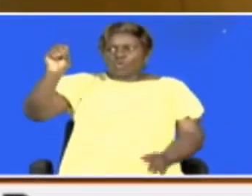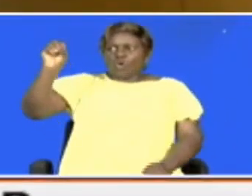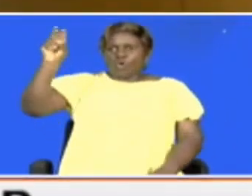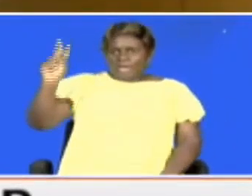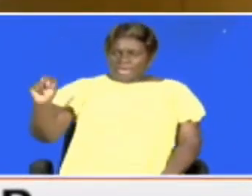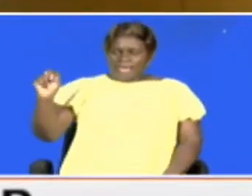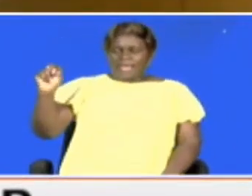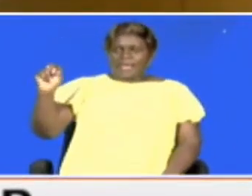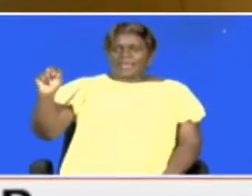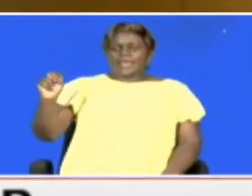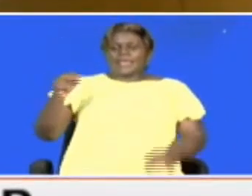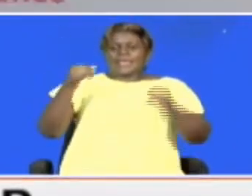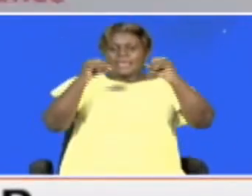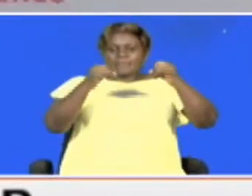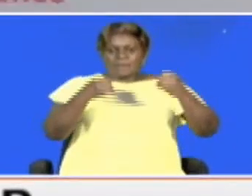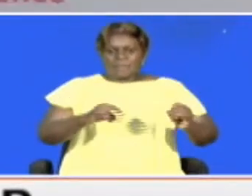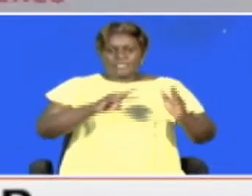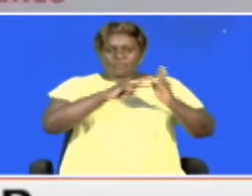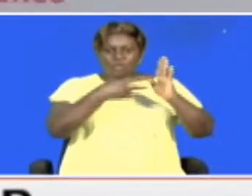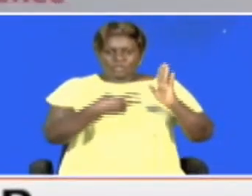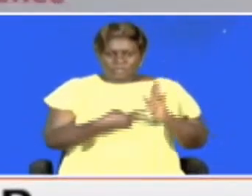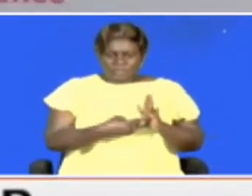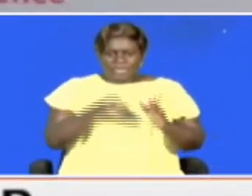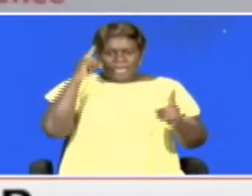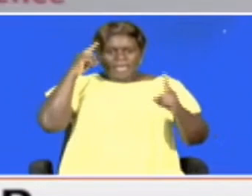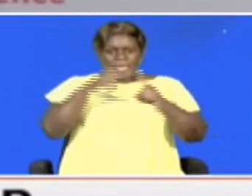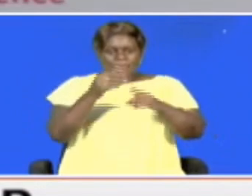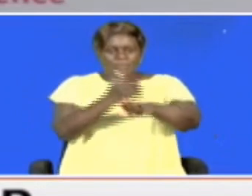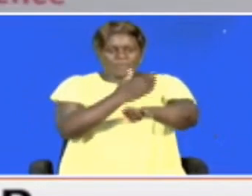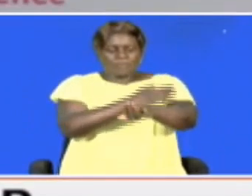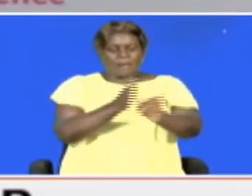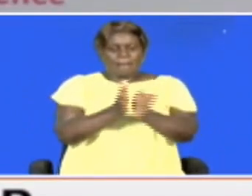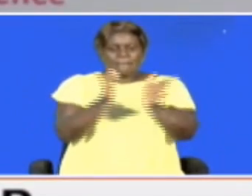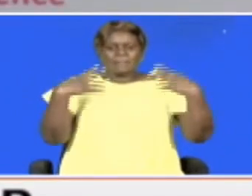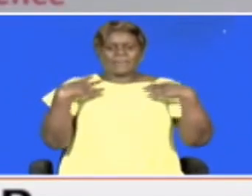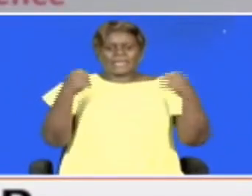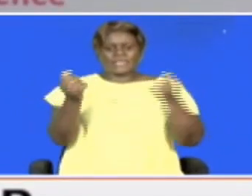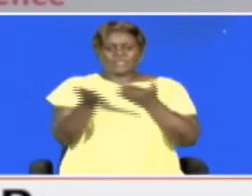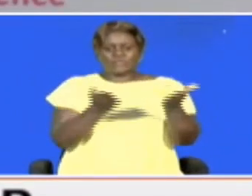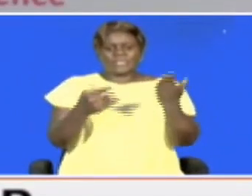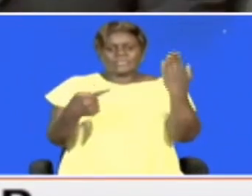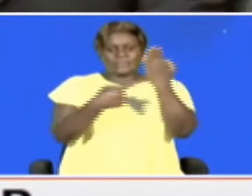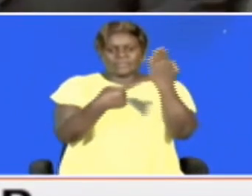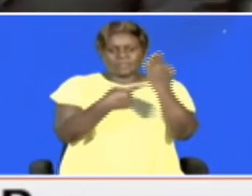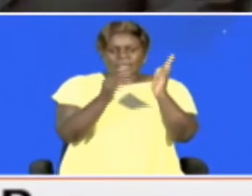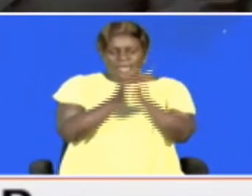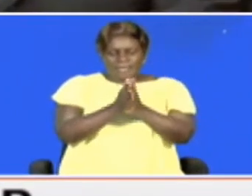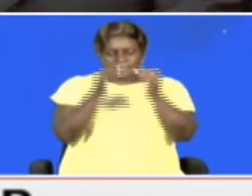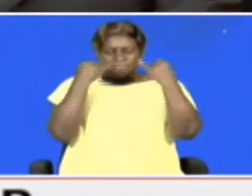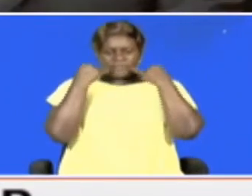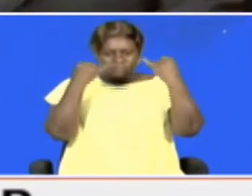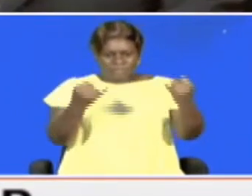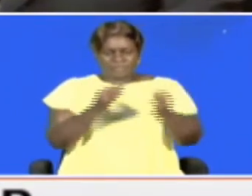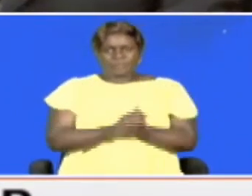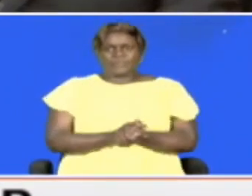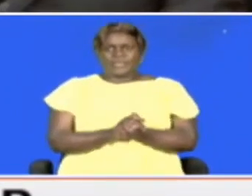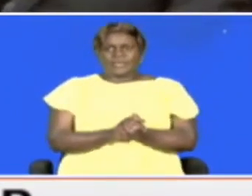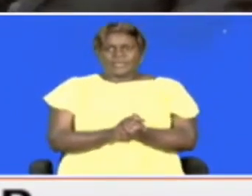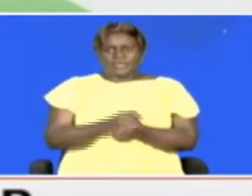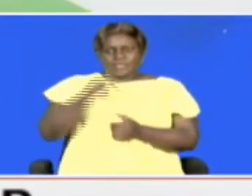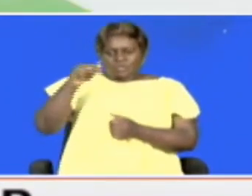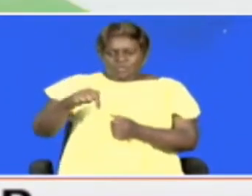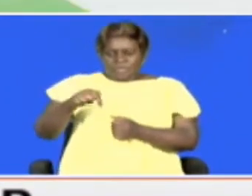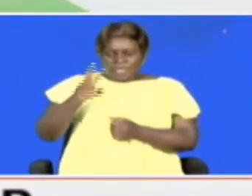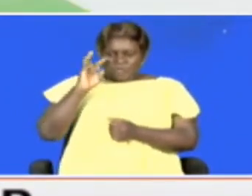of Nairobi to implement a project aimed at improving public health services using technology and data. The launch we are witnessing